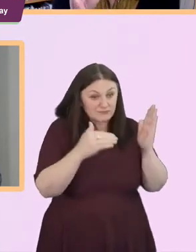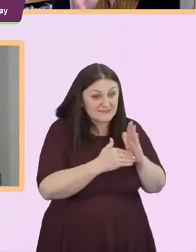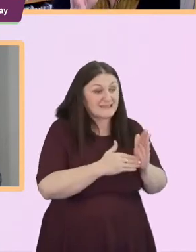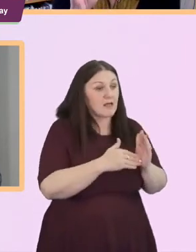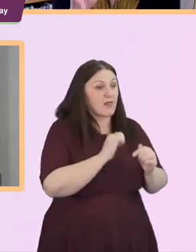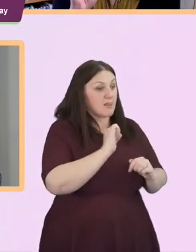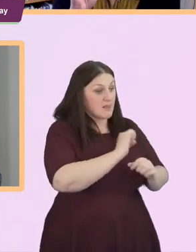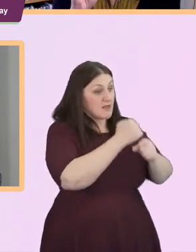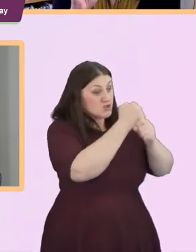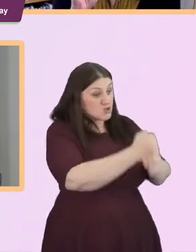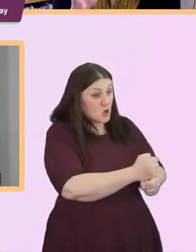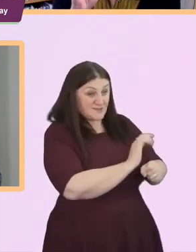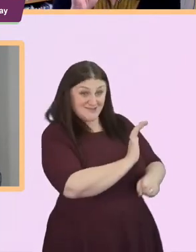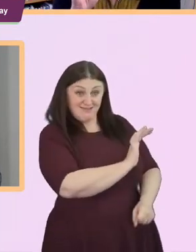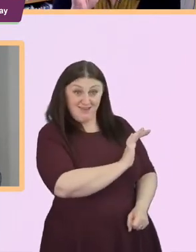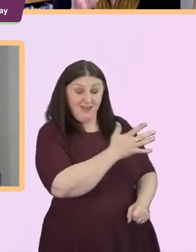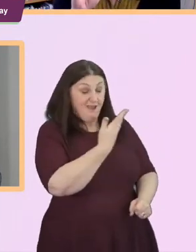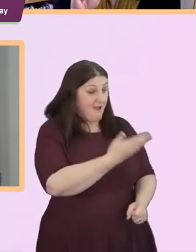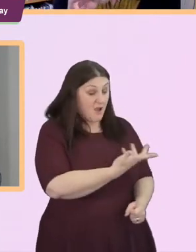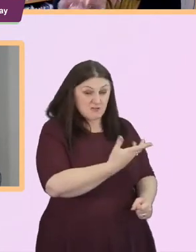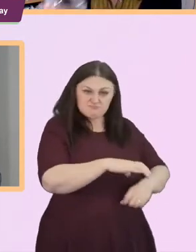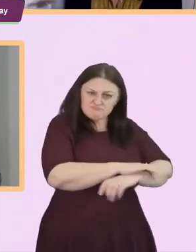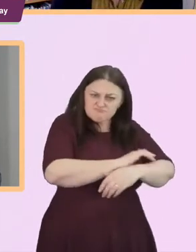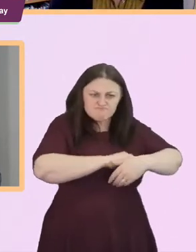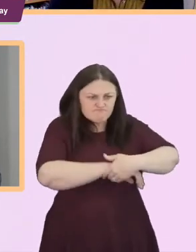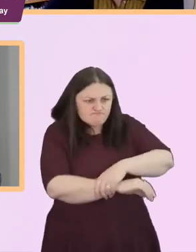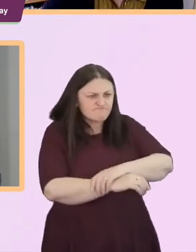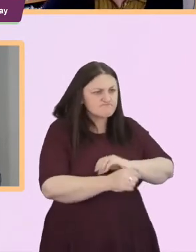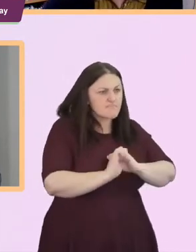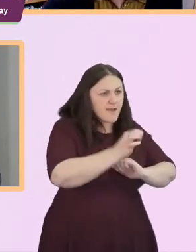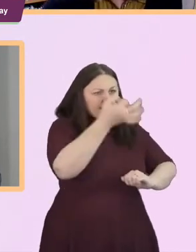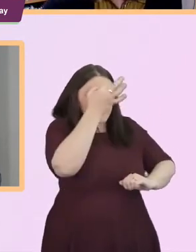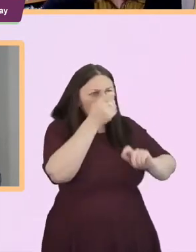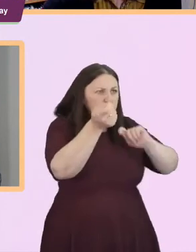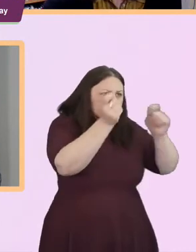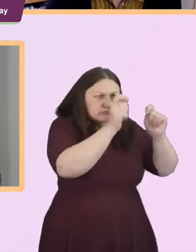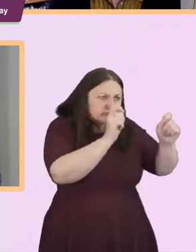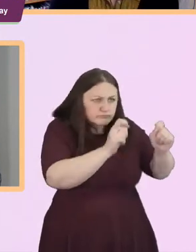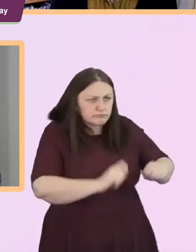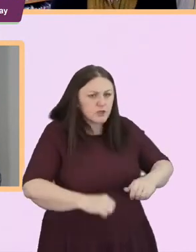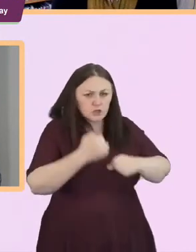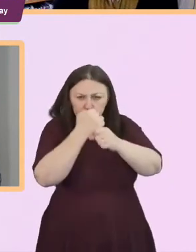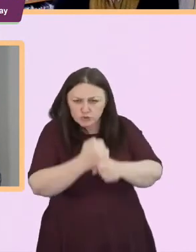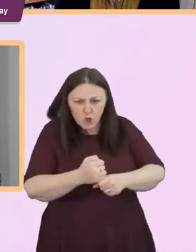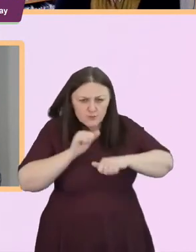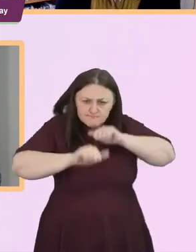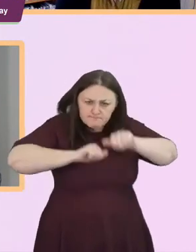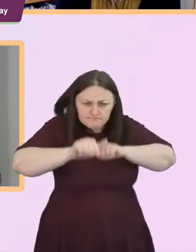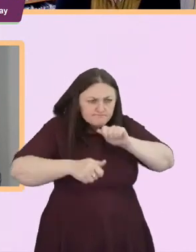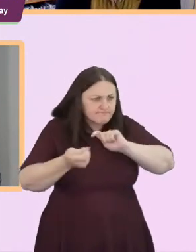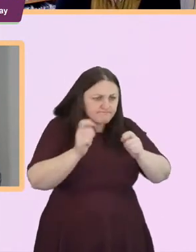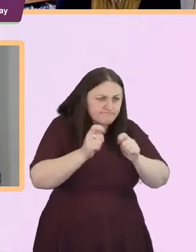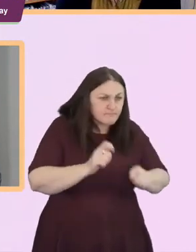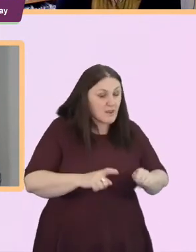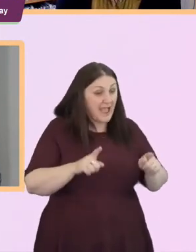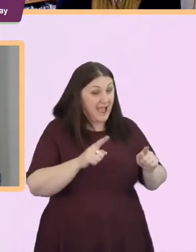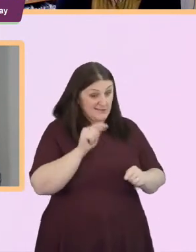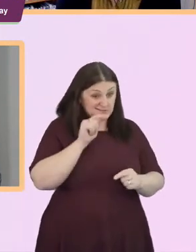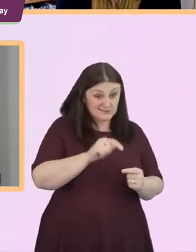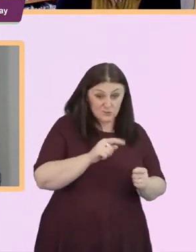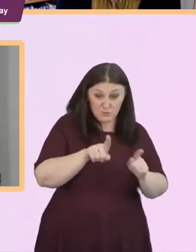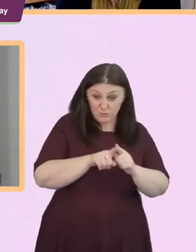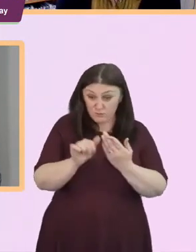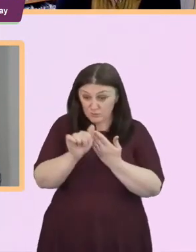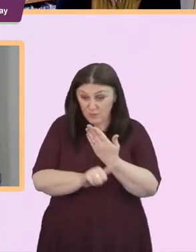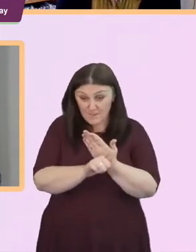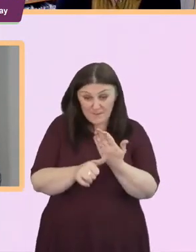brazil that got involved changed the way in which their councils did things changed the way in which their churches did things and includes biblical reflection